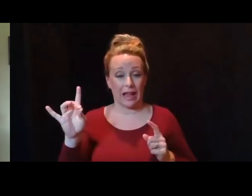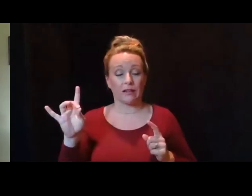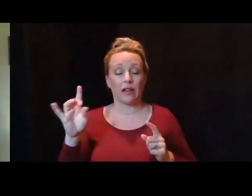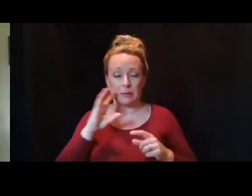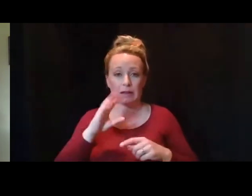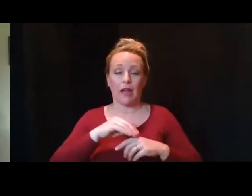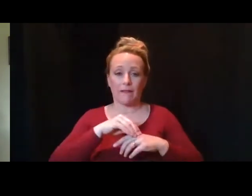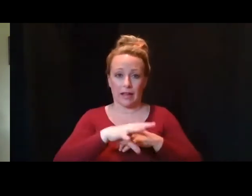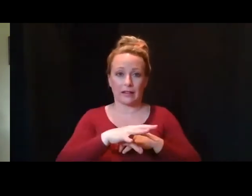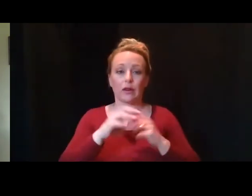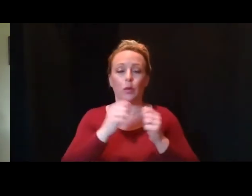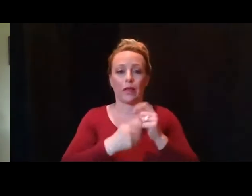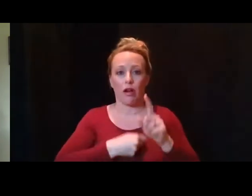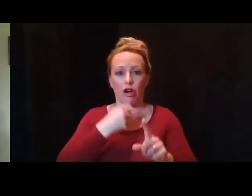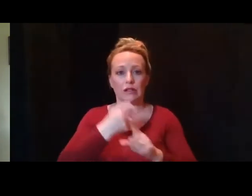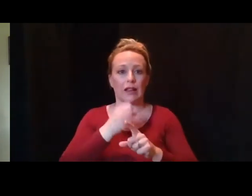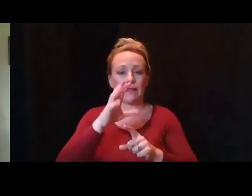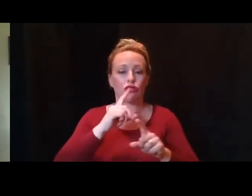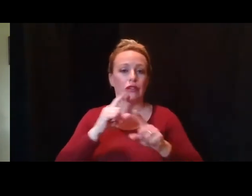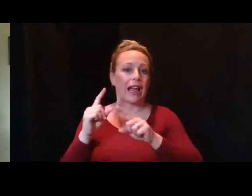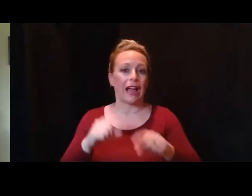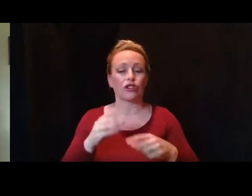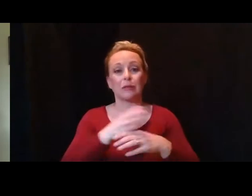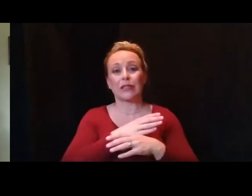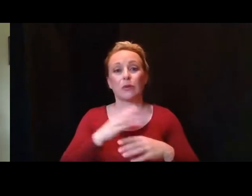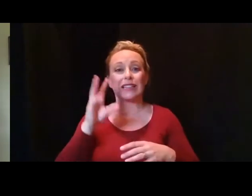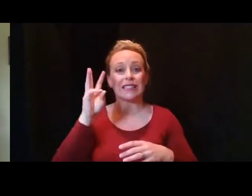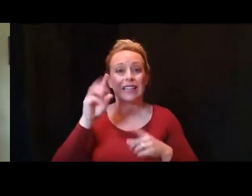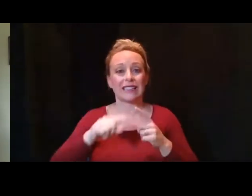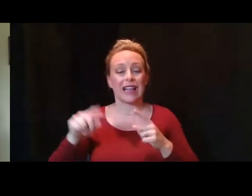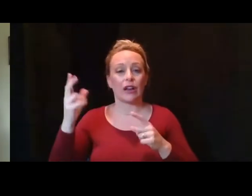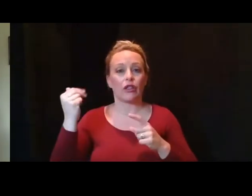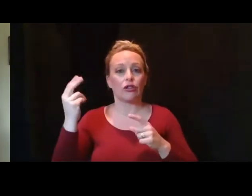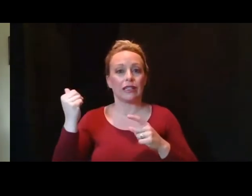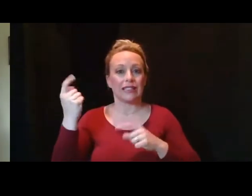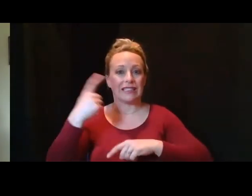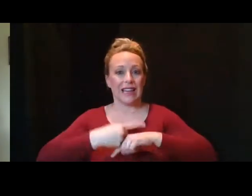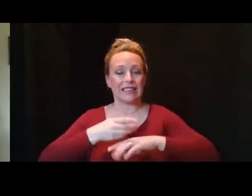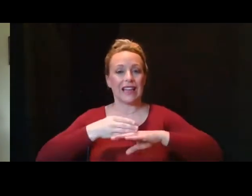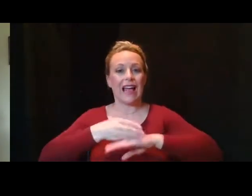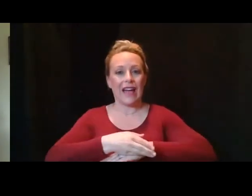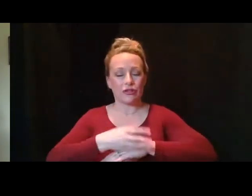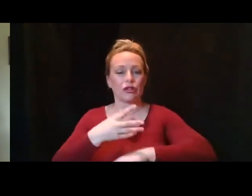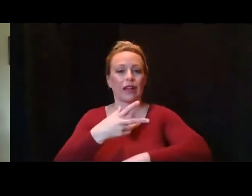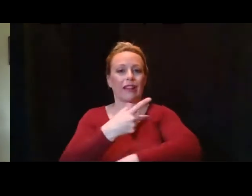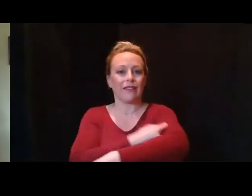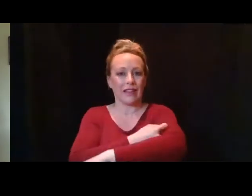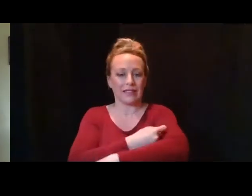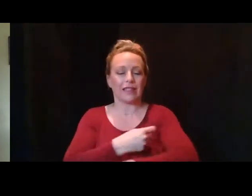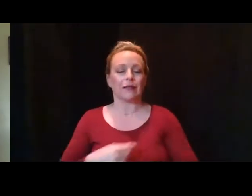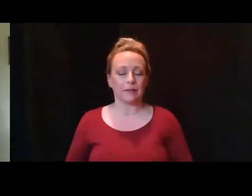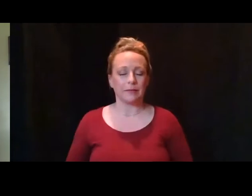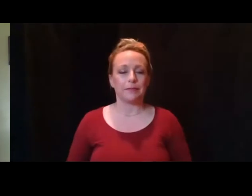onset of their reactions between six and 13 days after getting the vaccine dose.